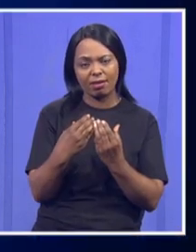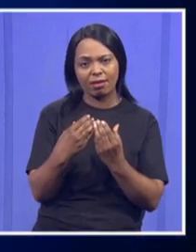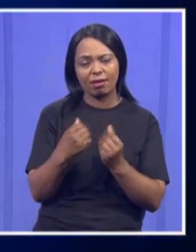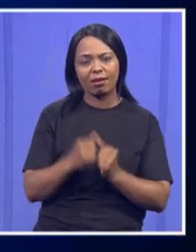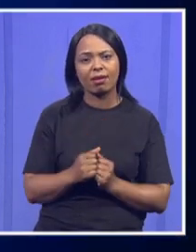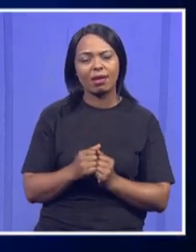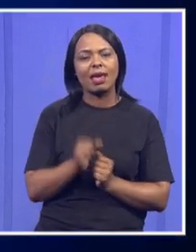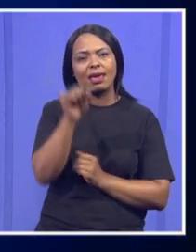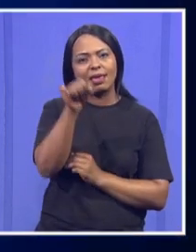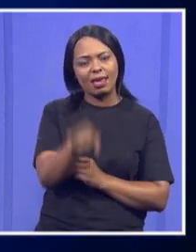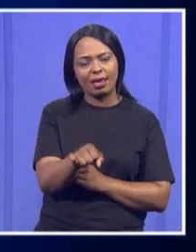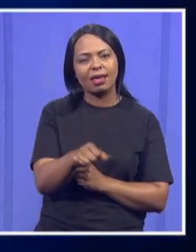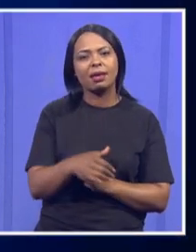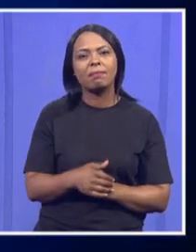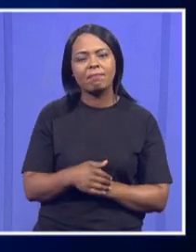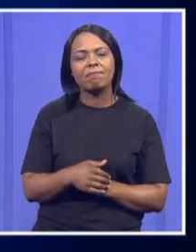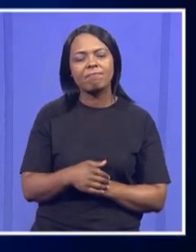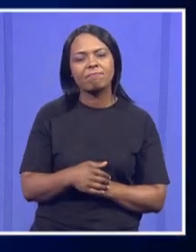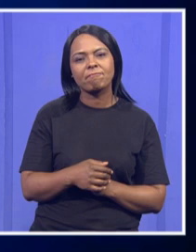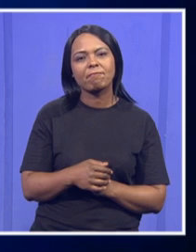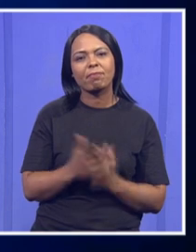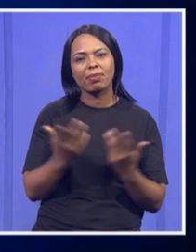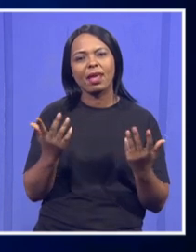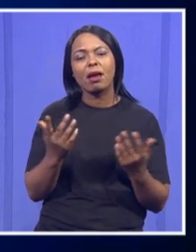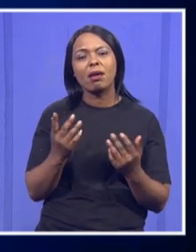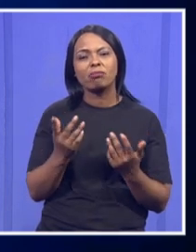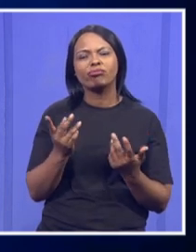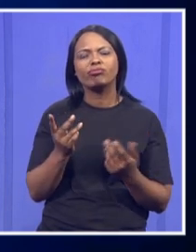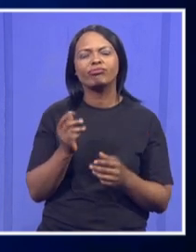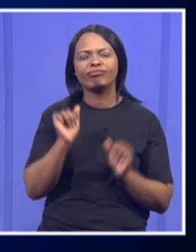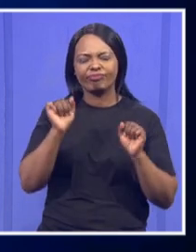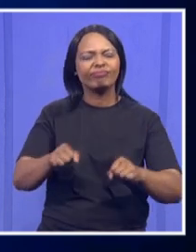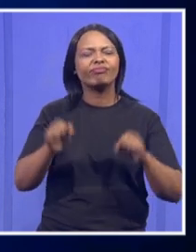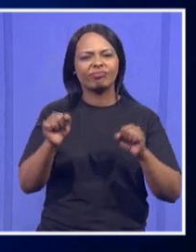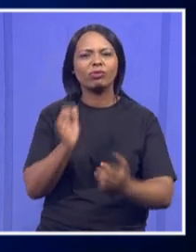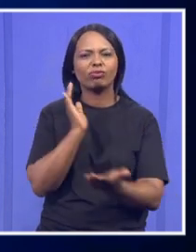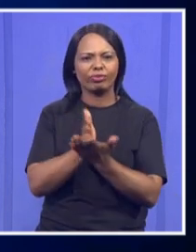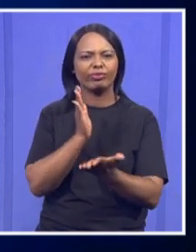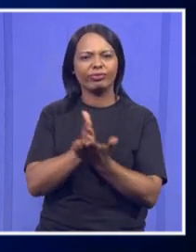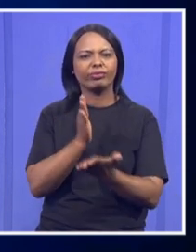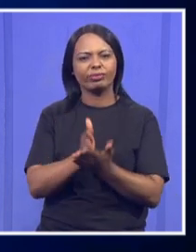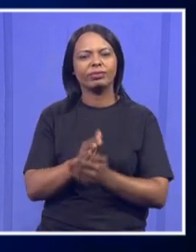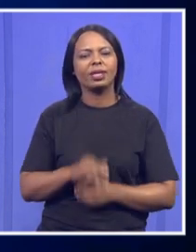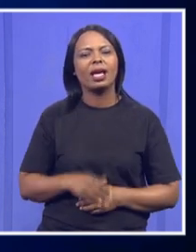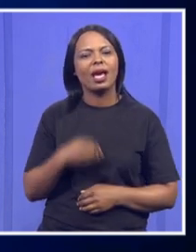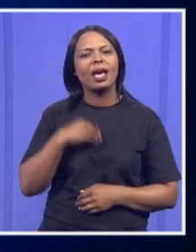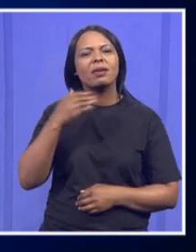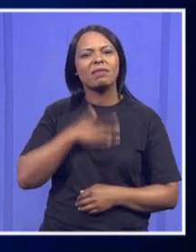Yes, as as it's coming, definitely I know, I have a feeling that the DRL will come.